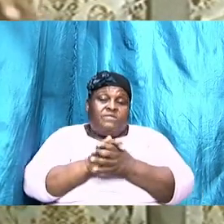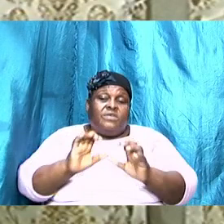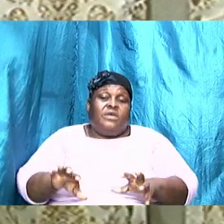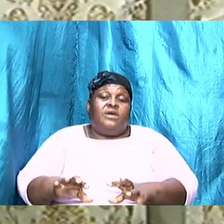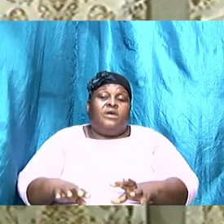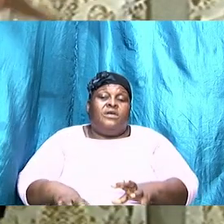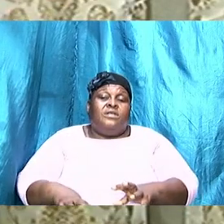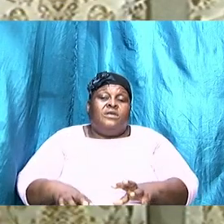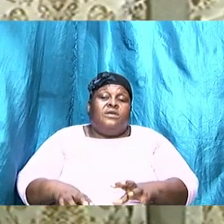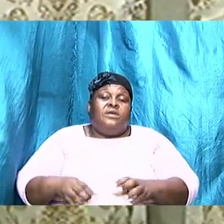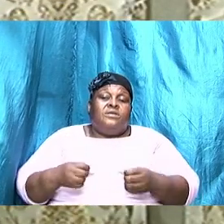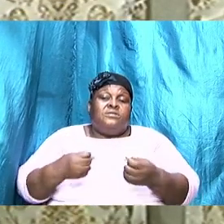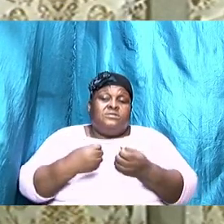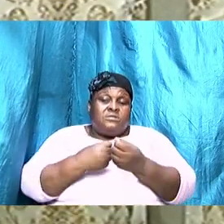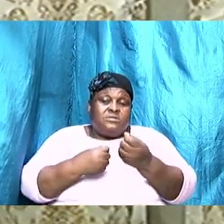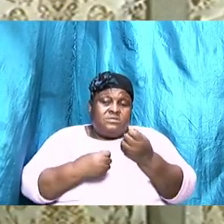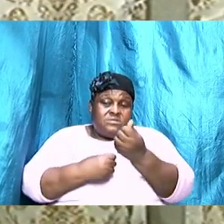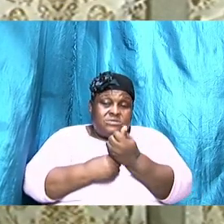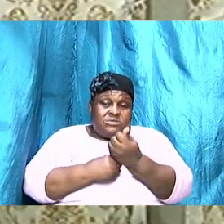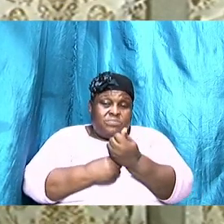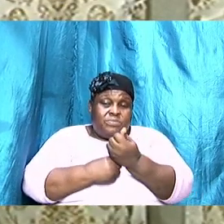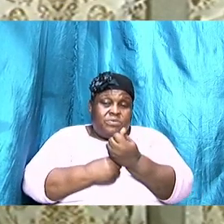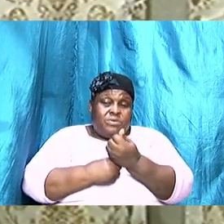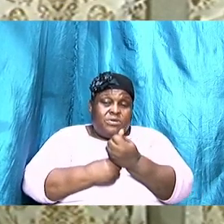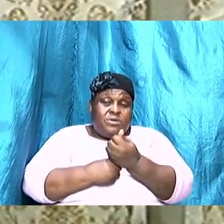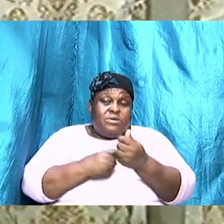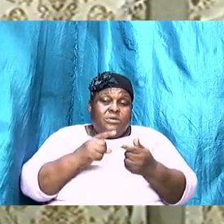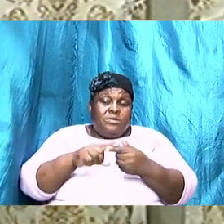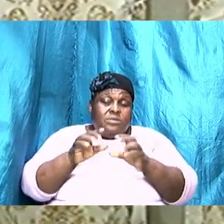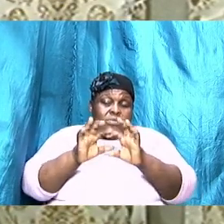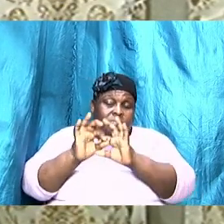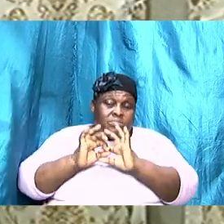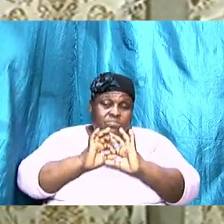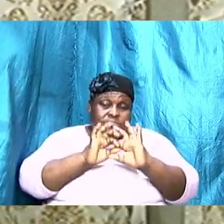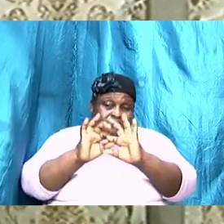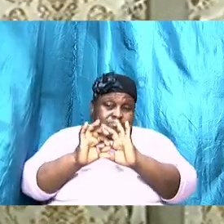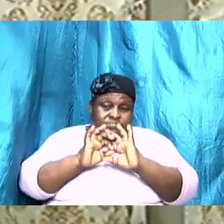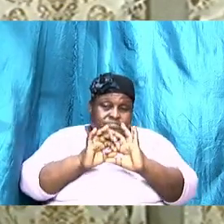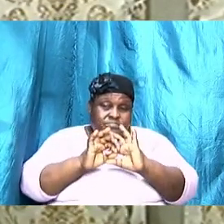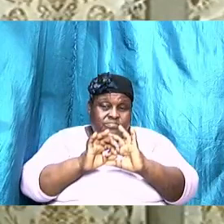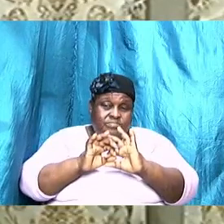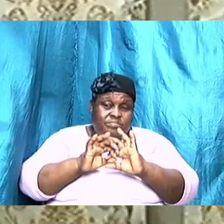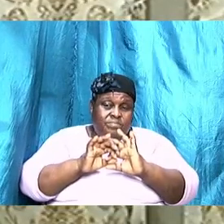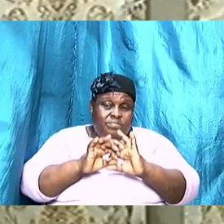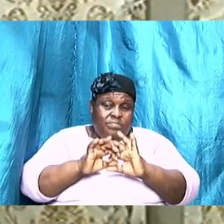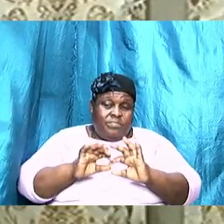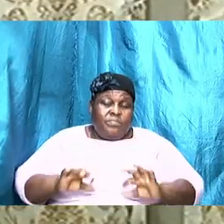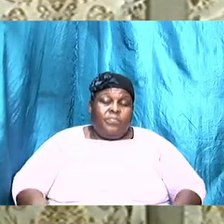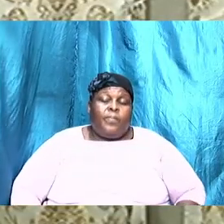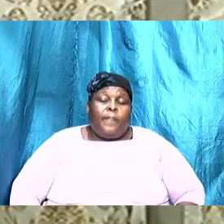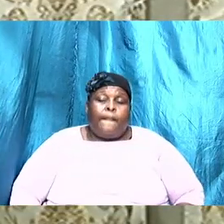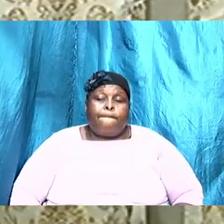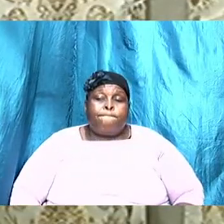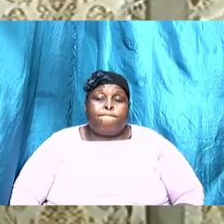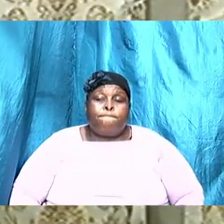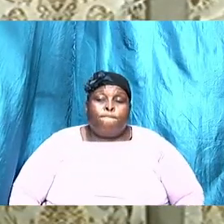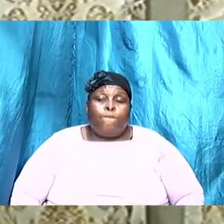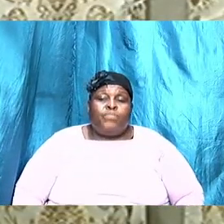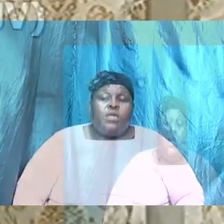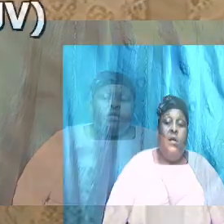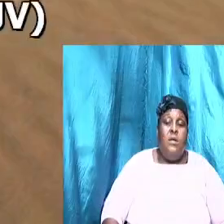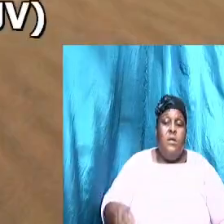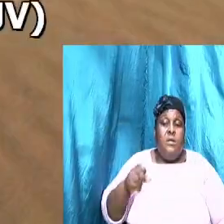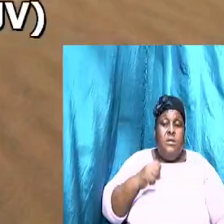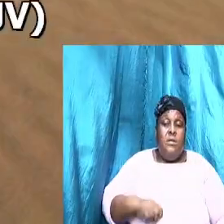to the relationship yes irrespective of her position at any point in time verse 16